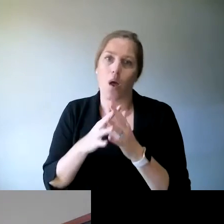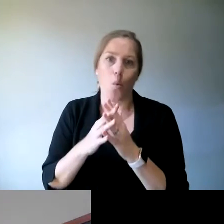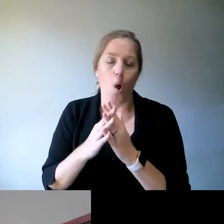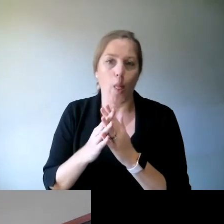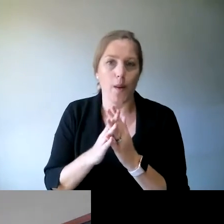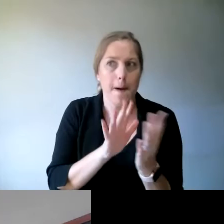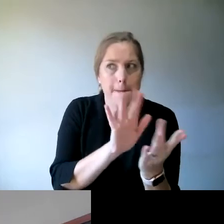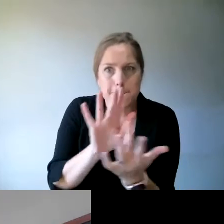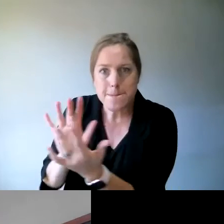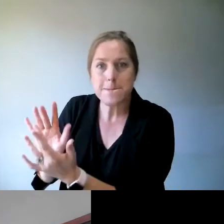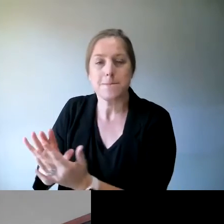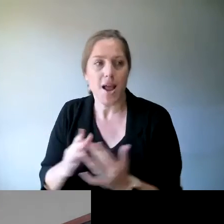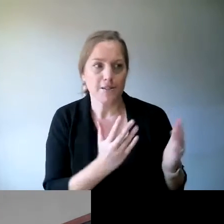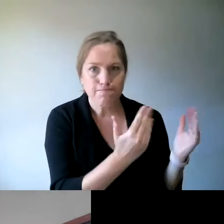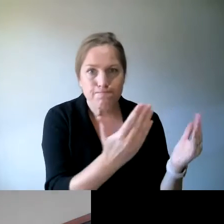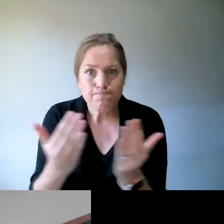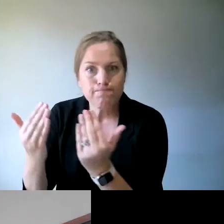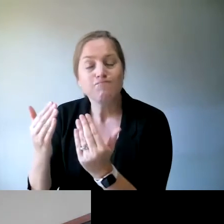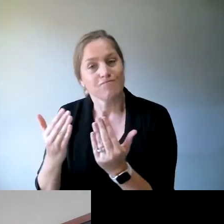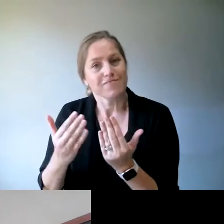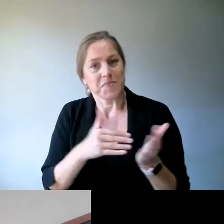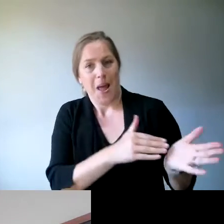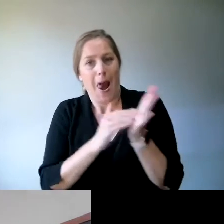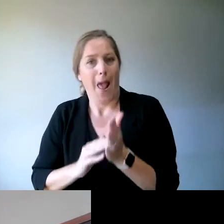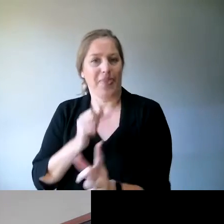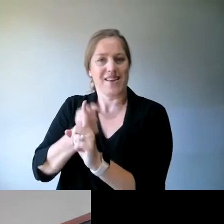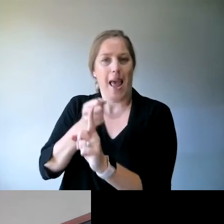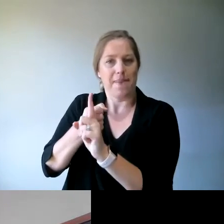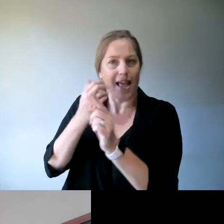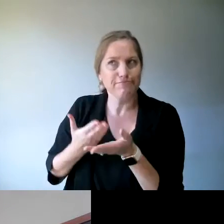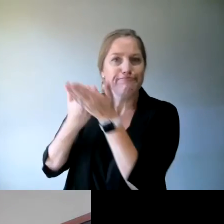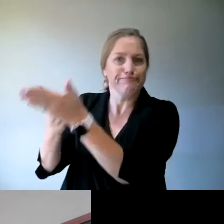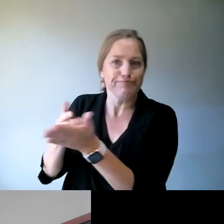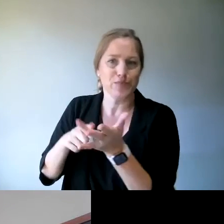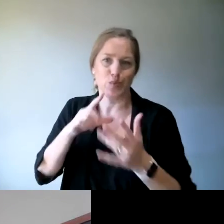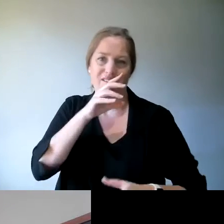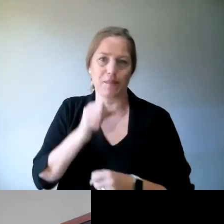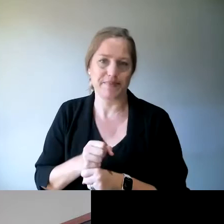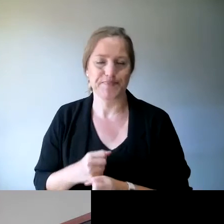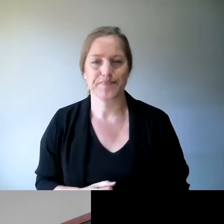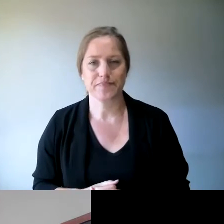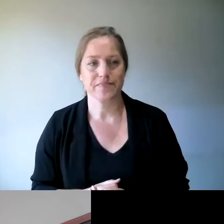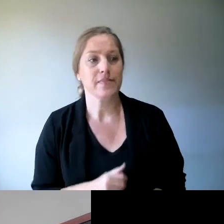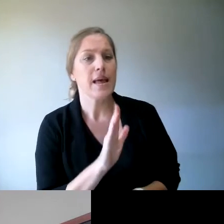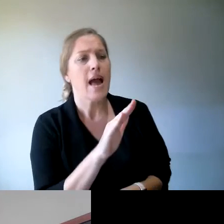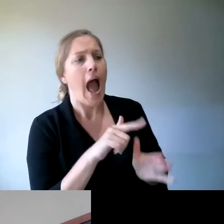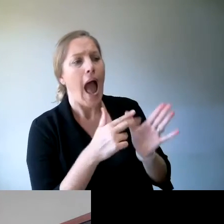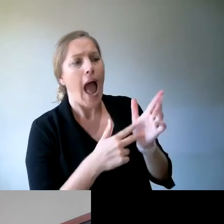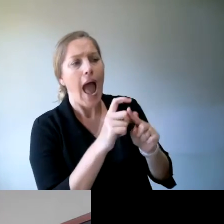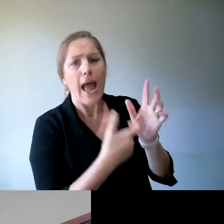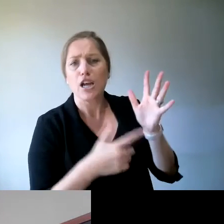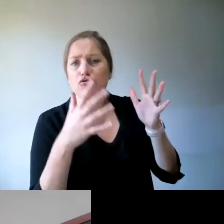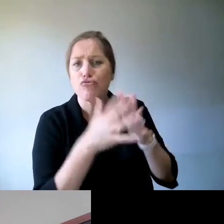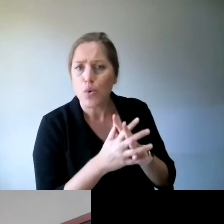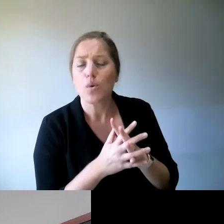that would be a huge benefit to the campaign. And, Andrew, at the individual level, if there's people out there who in